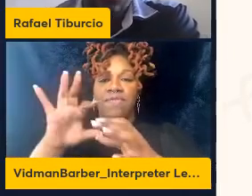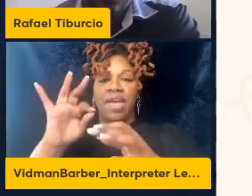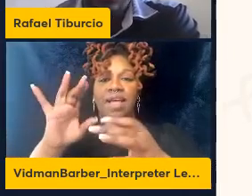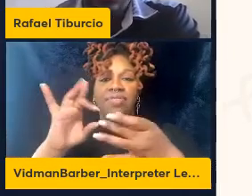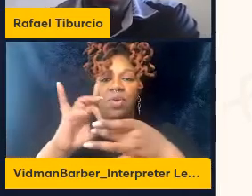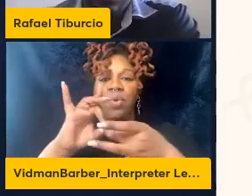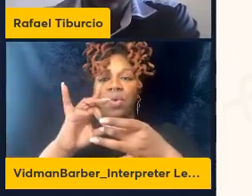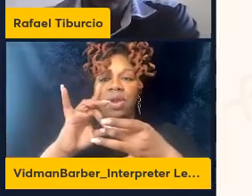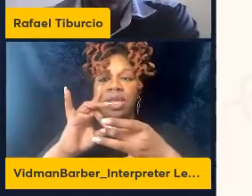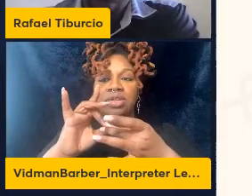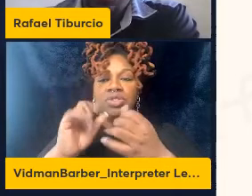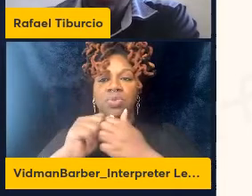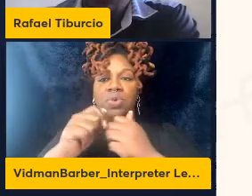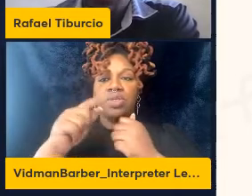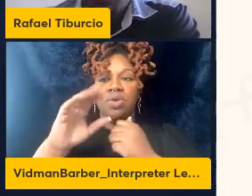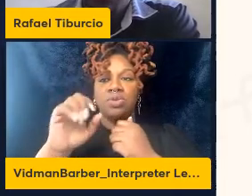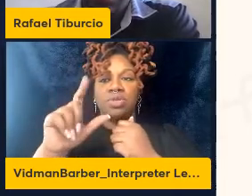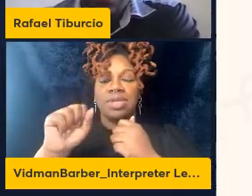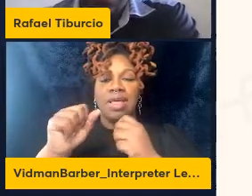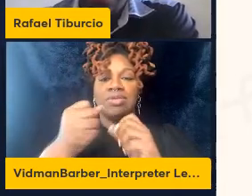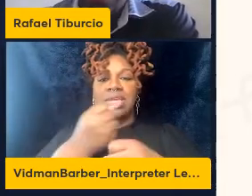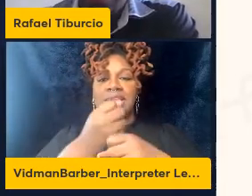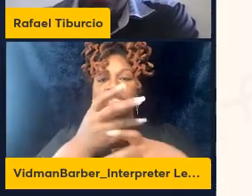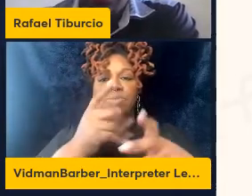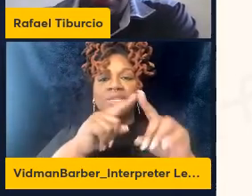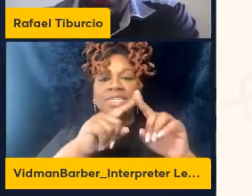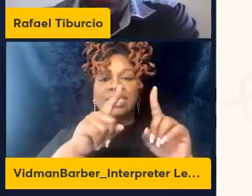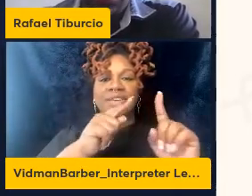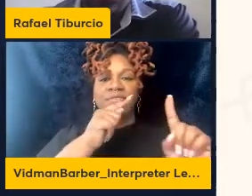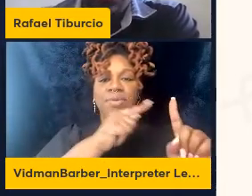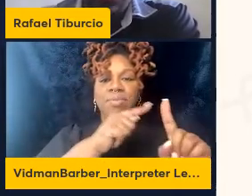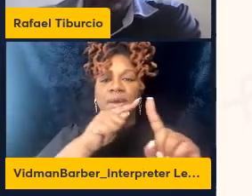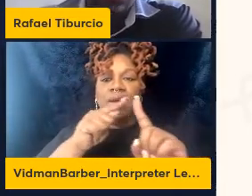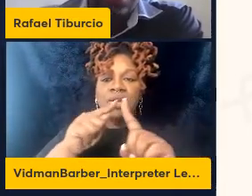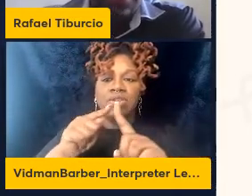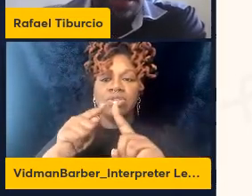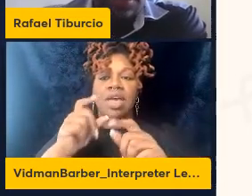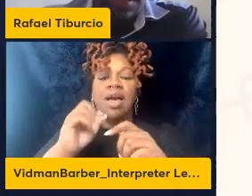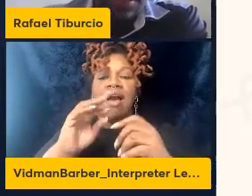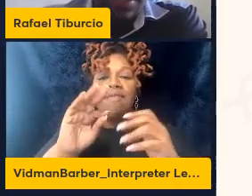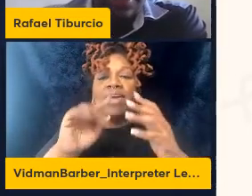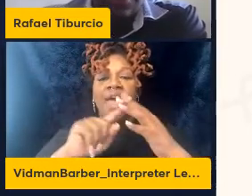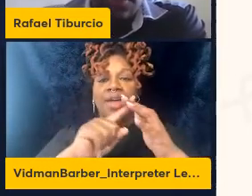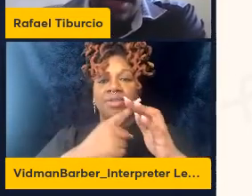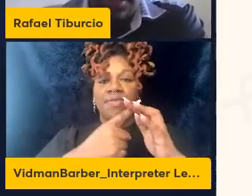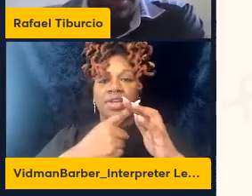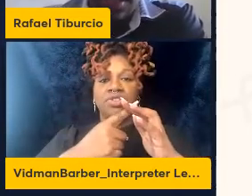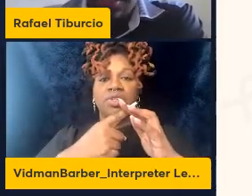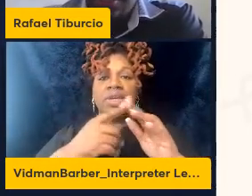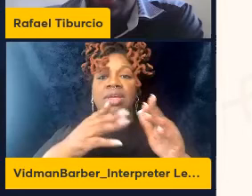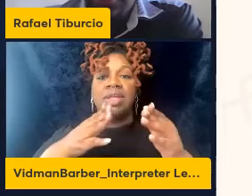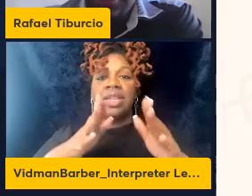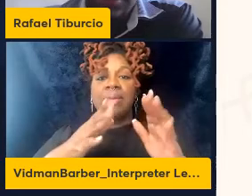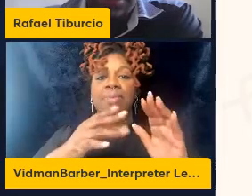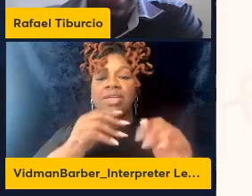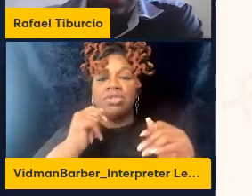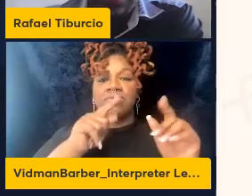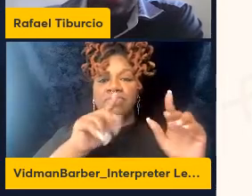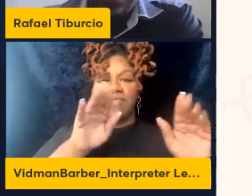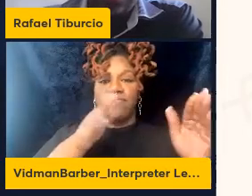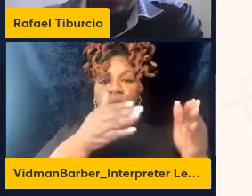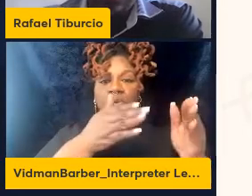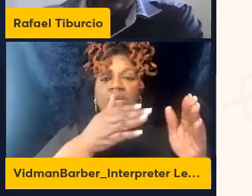expressing different markers of activation so just let me stress or highlight this